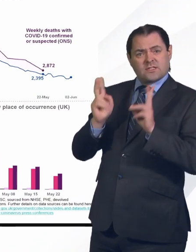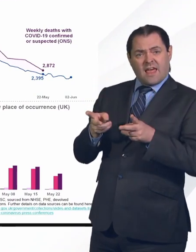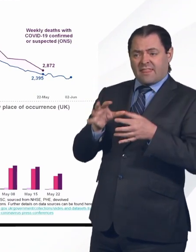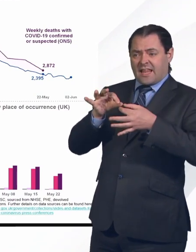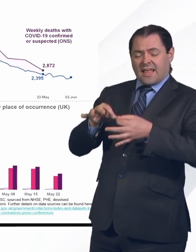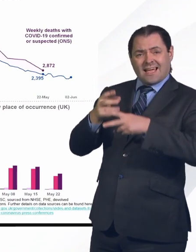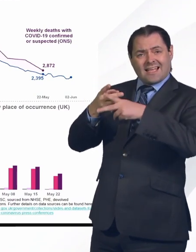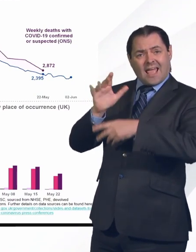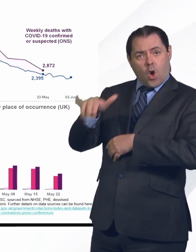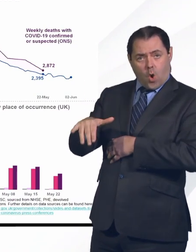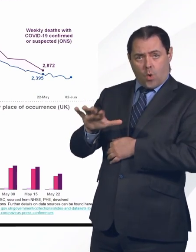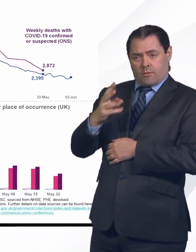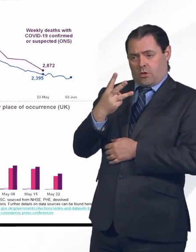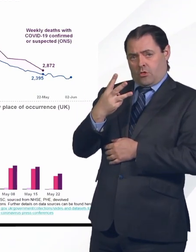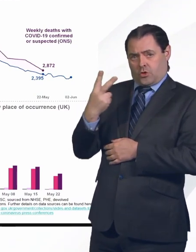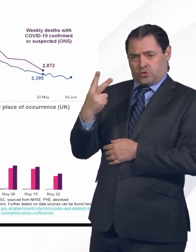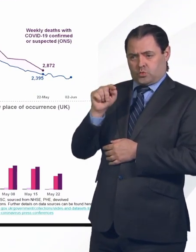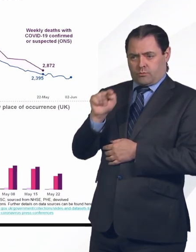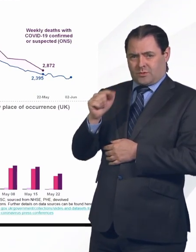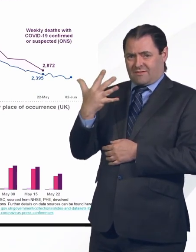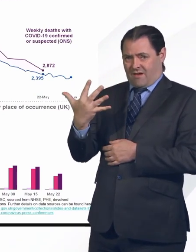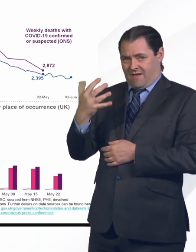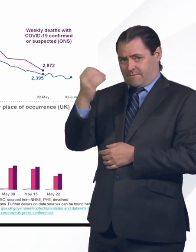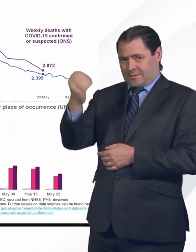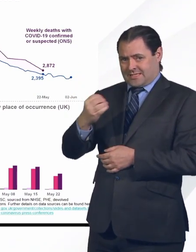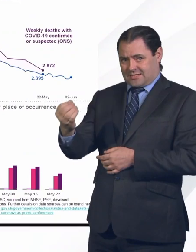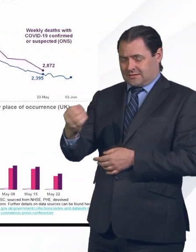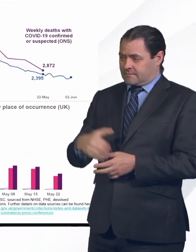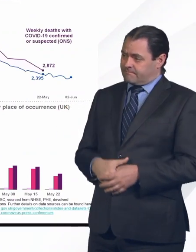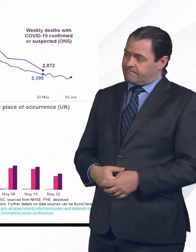down to 32.5%.